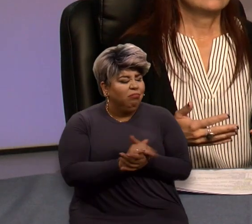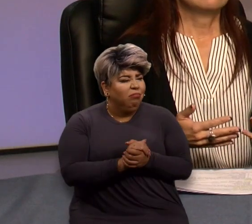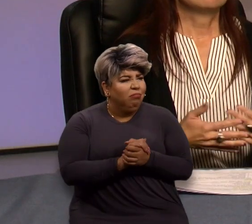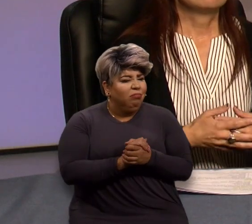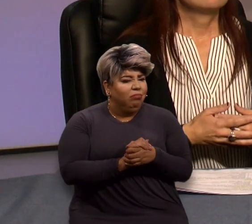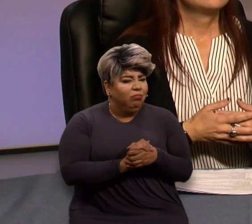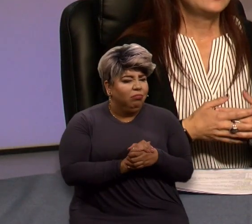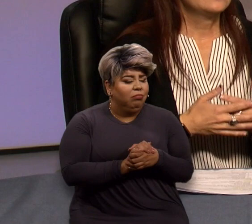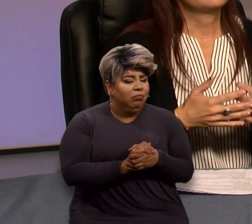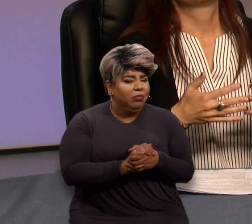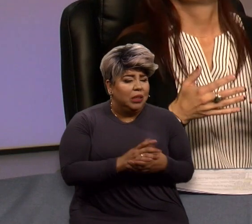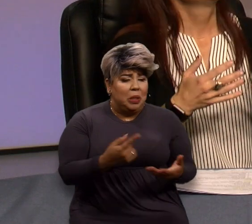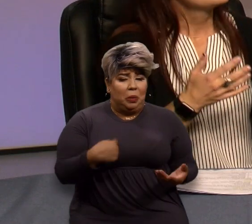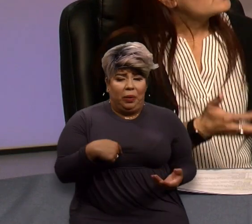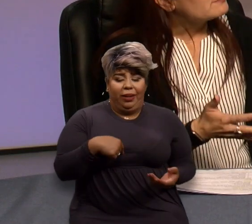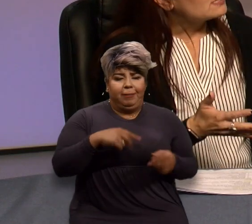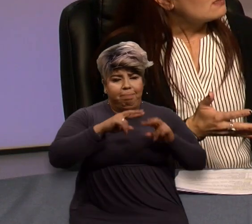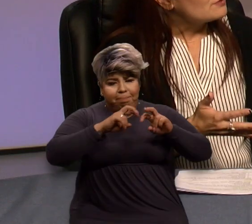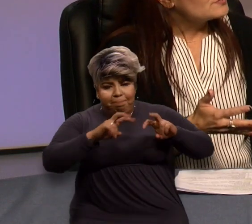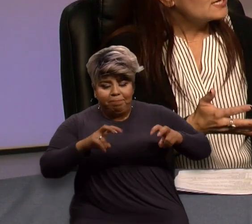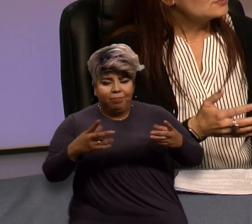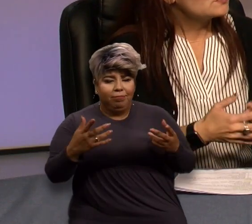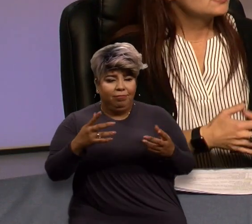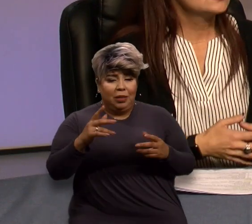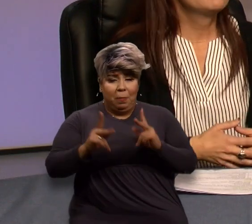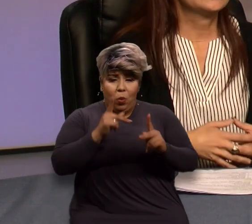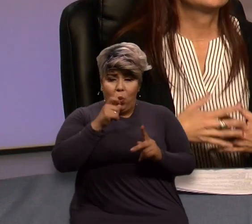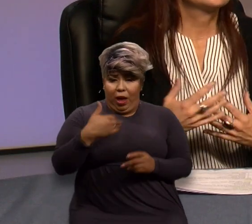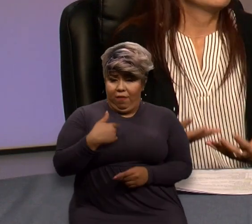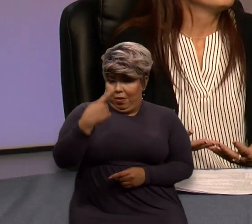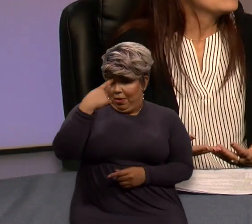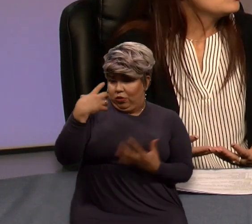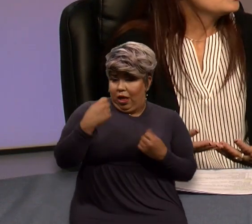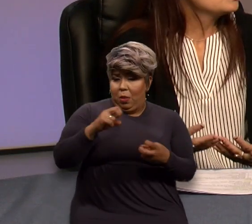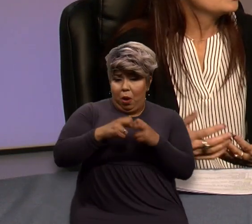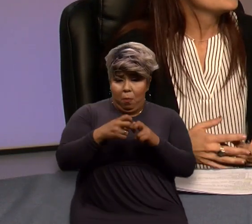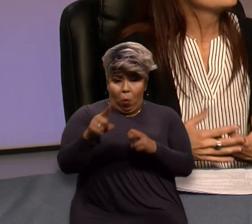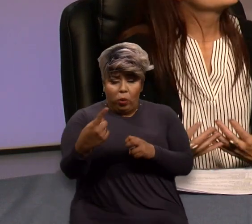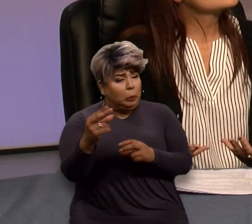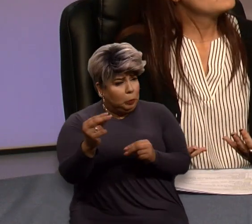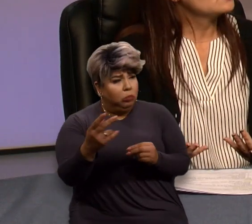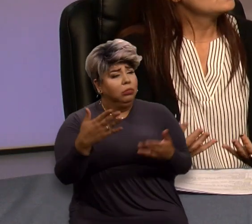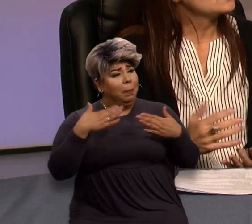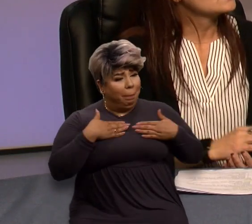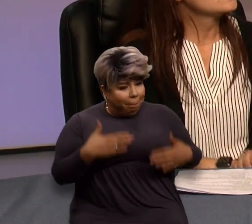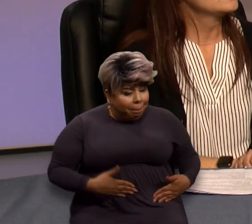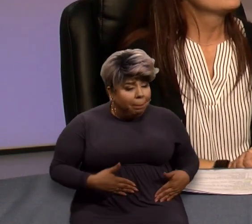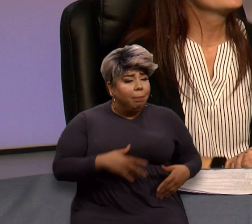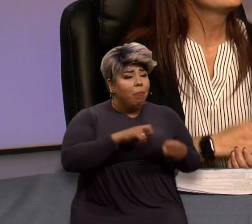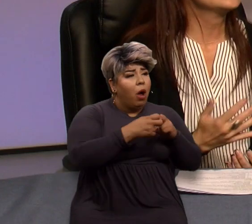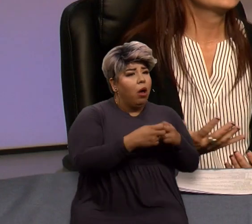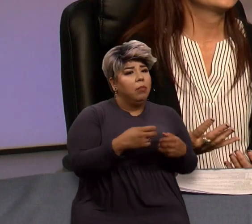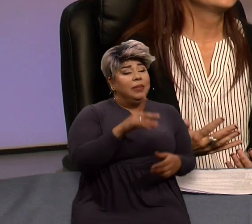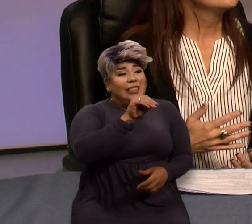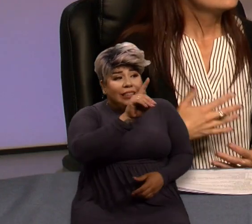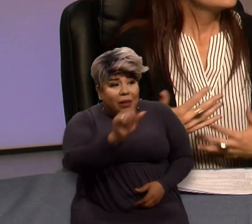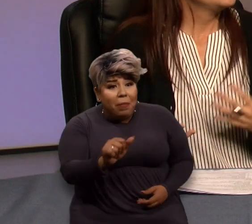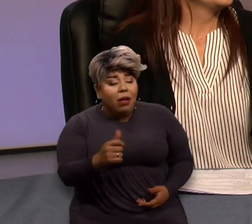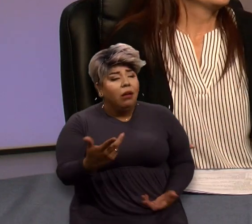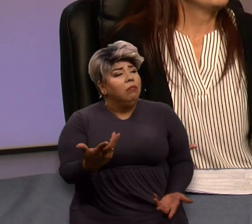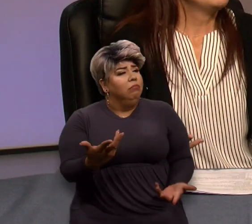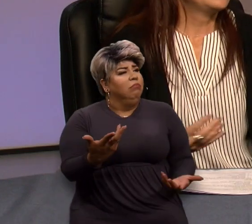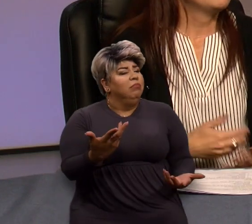have not only mental health diagnoses but medical disorders or disabilities that previously,